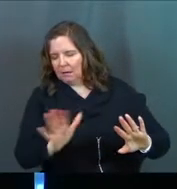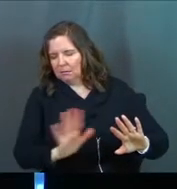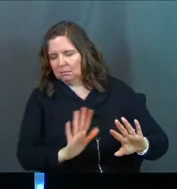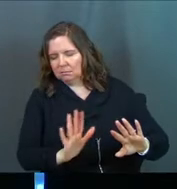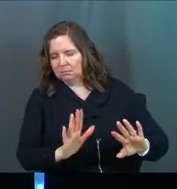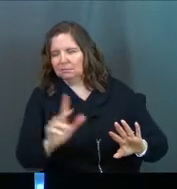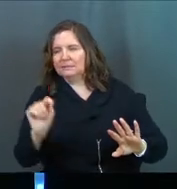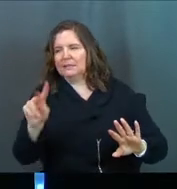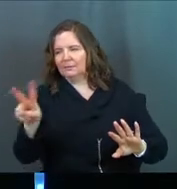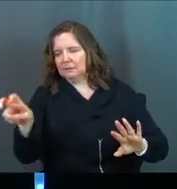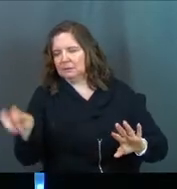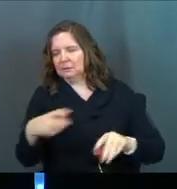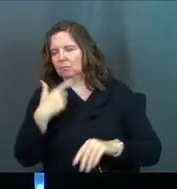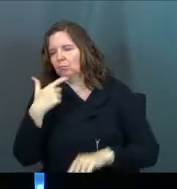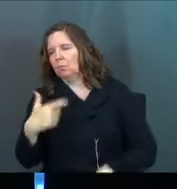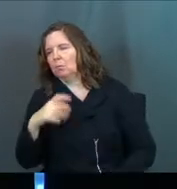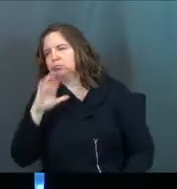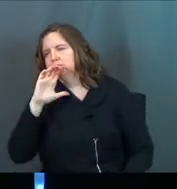There's the TV.